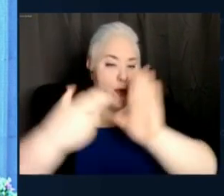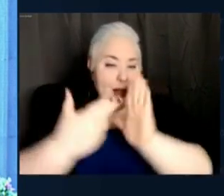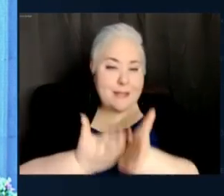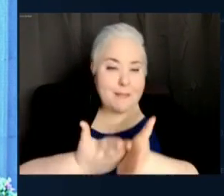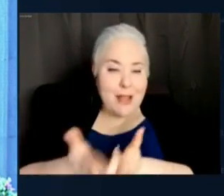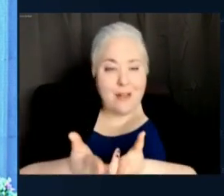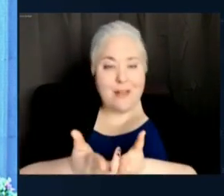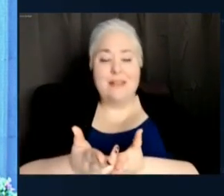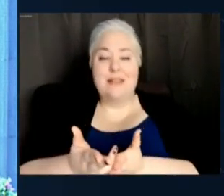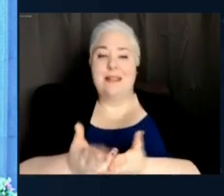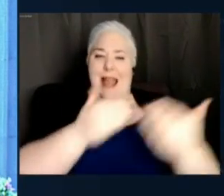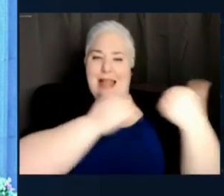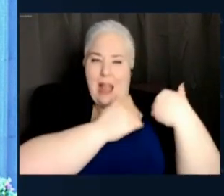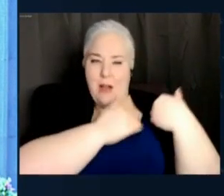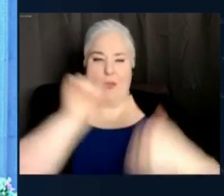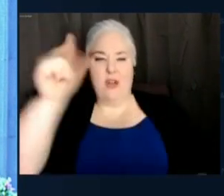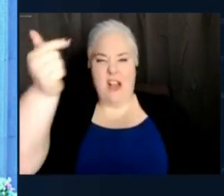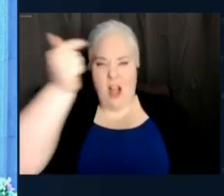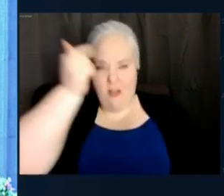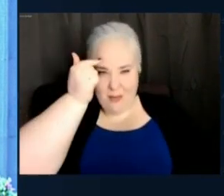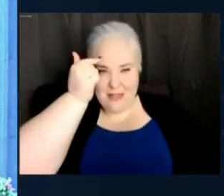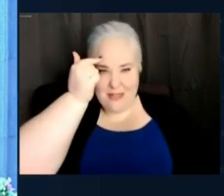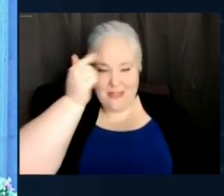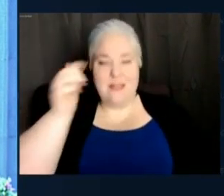accountable government alongside.